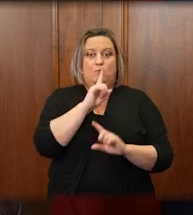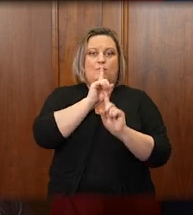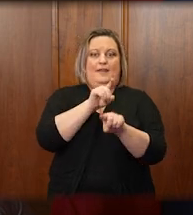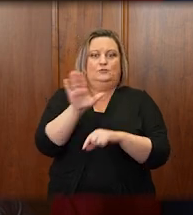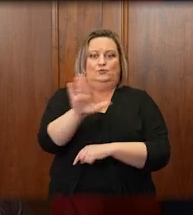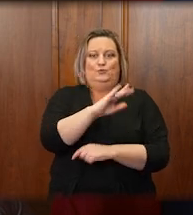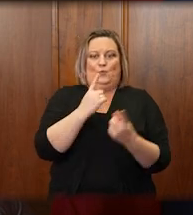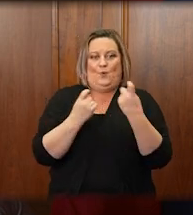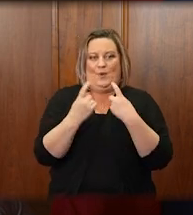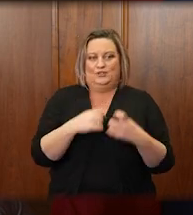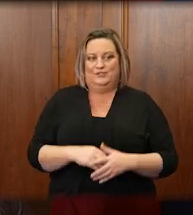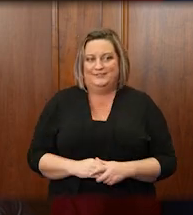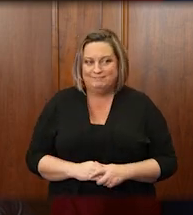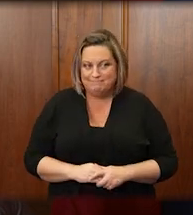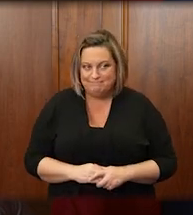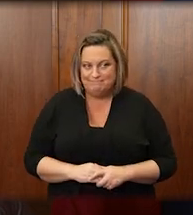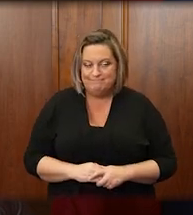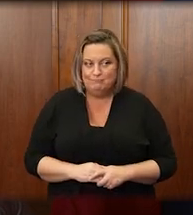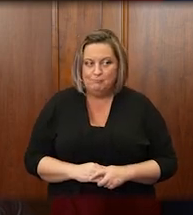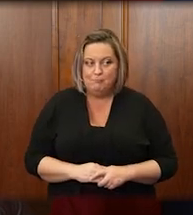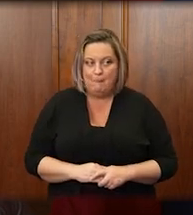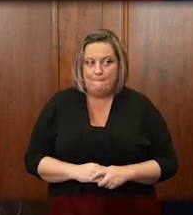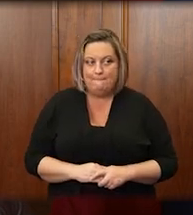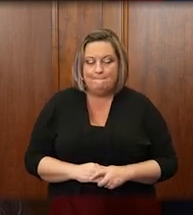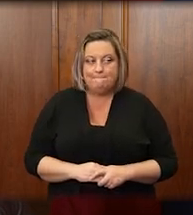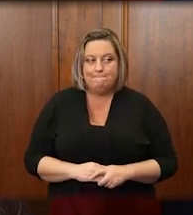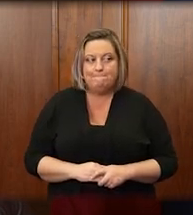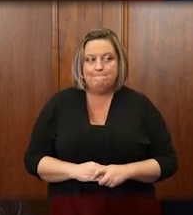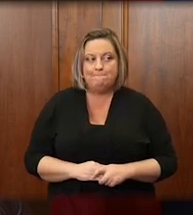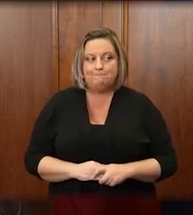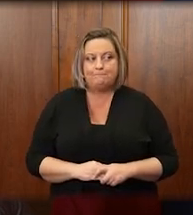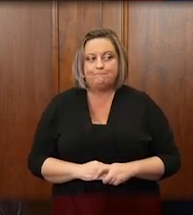questions gets back to you with a definitive response.